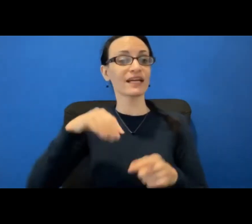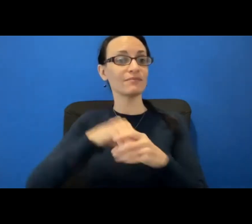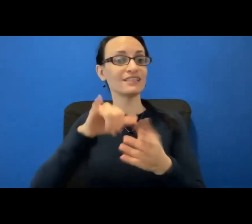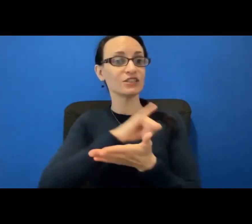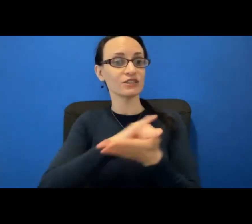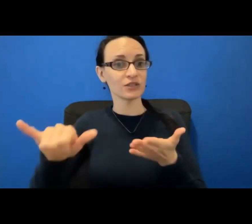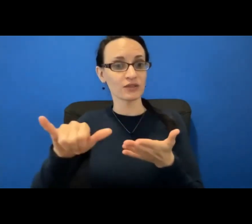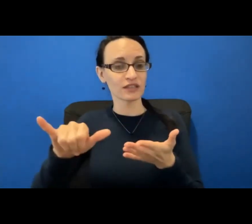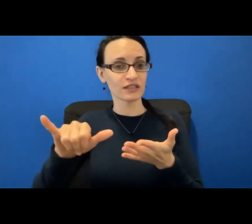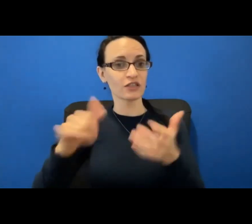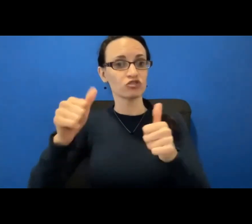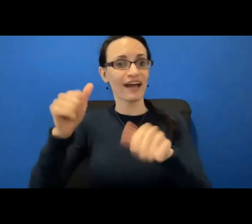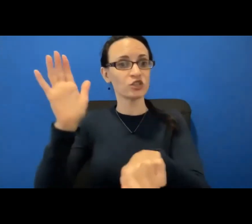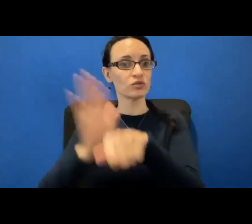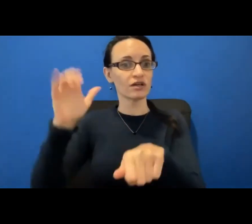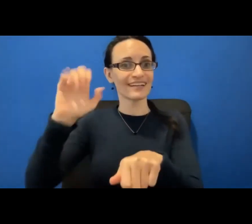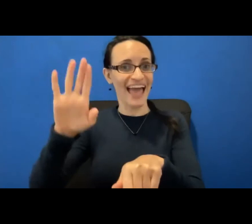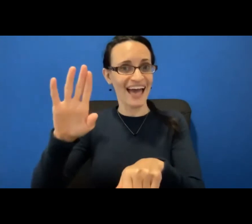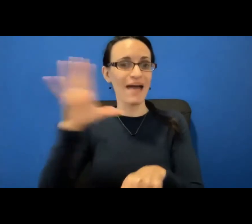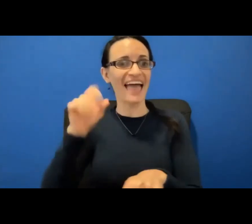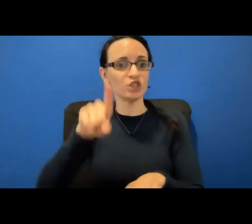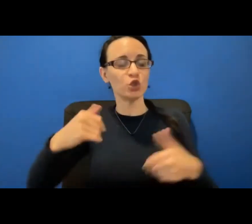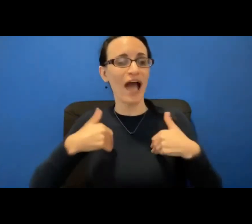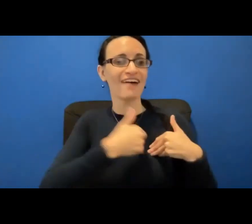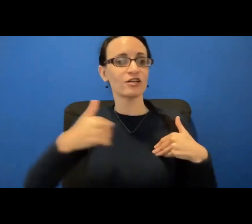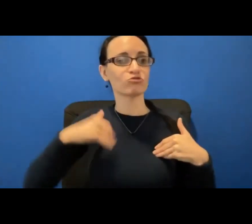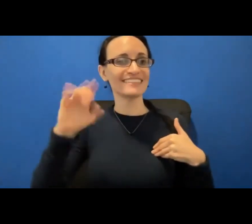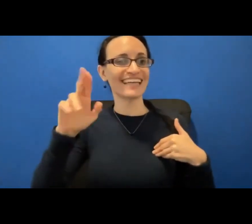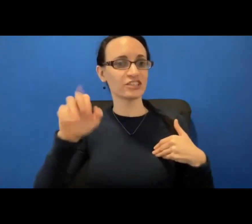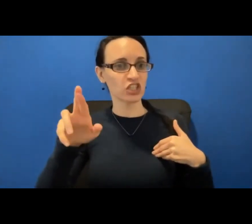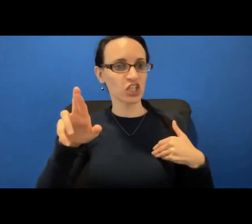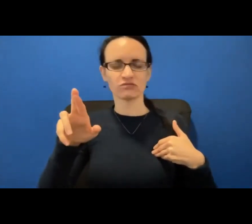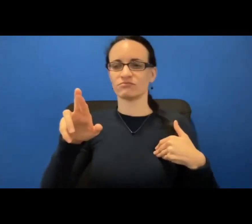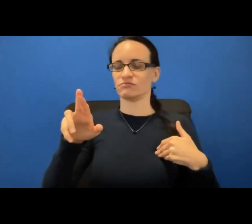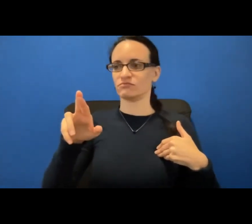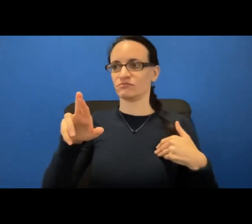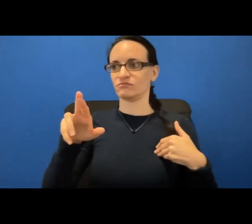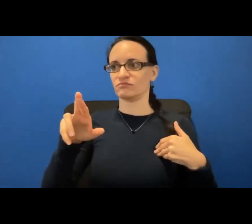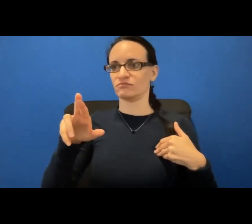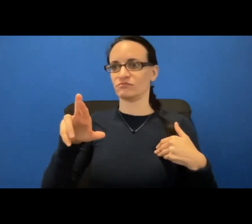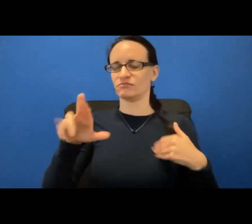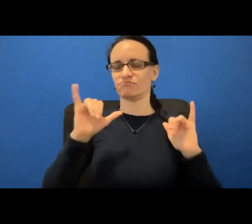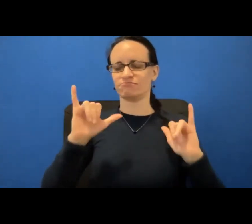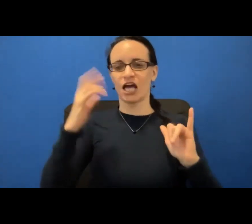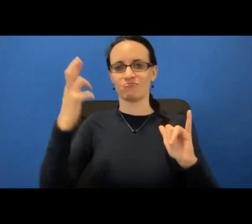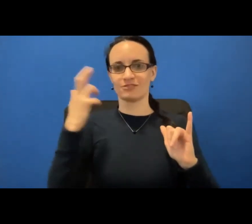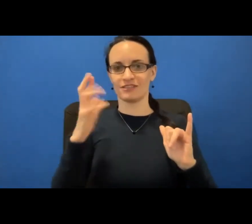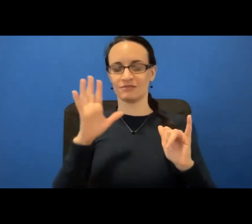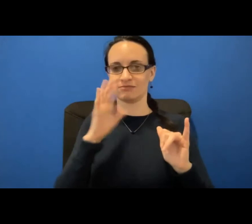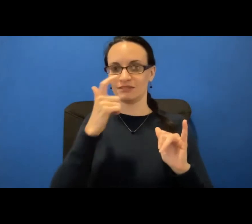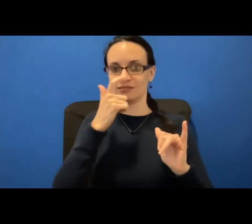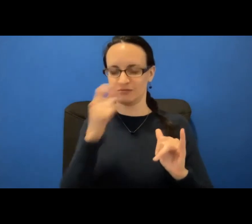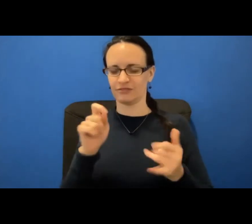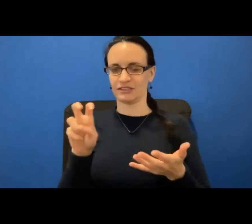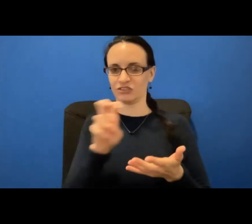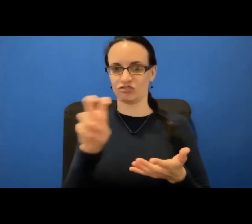hail a calf and you have breast cancer. I realized then this was going to be an interesting journey and